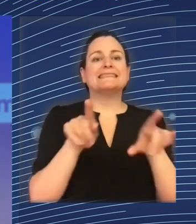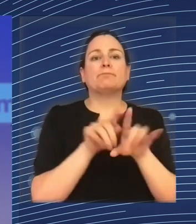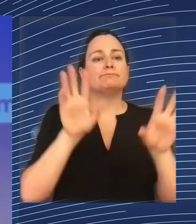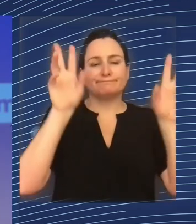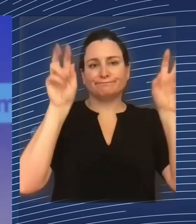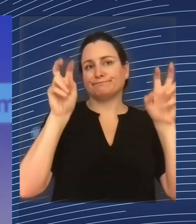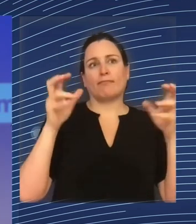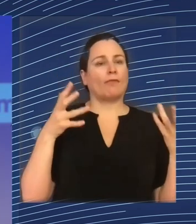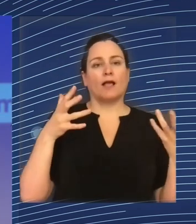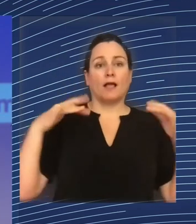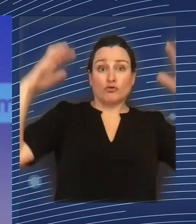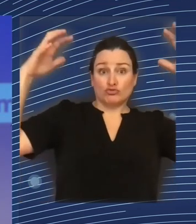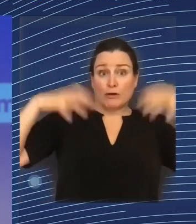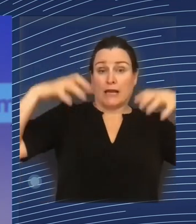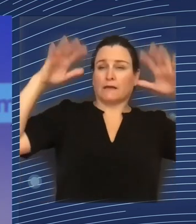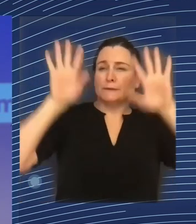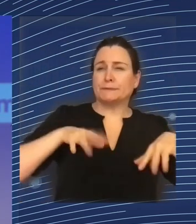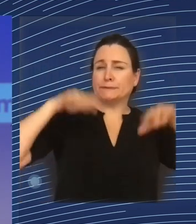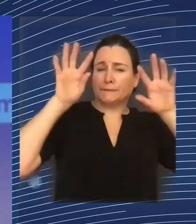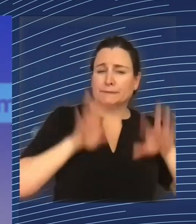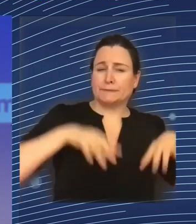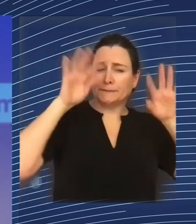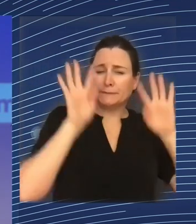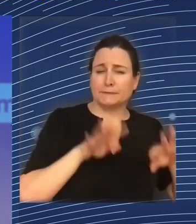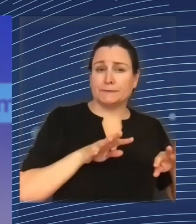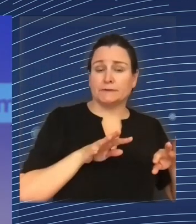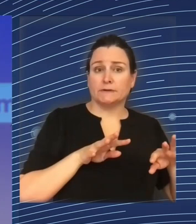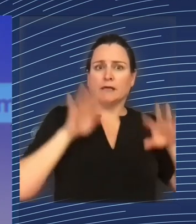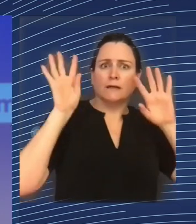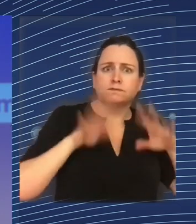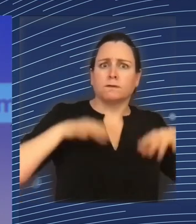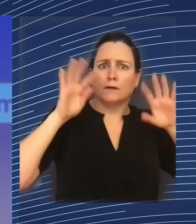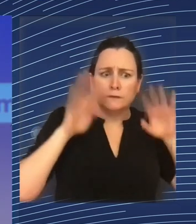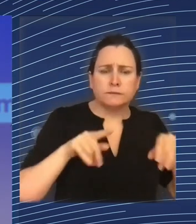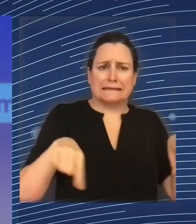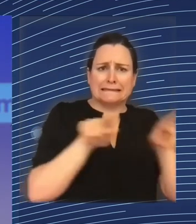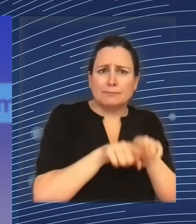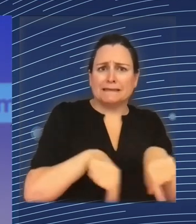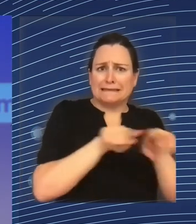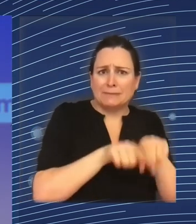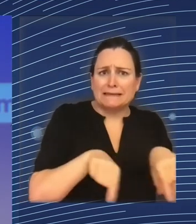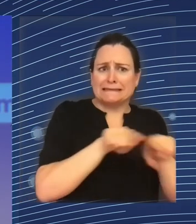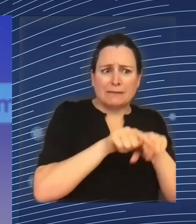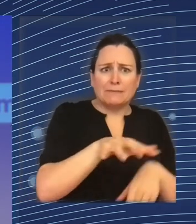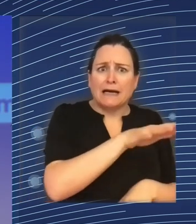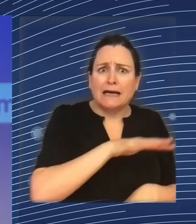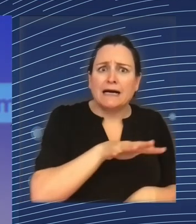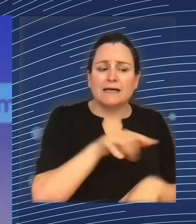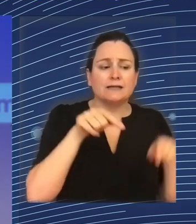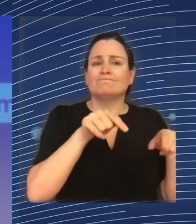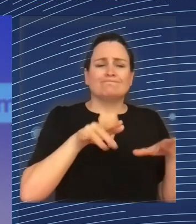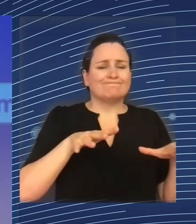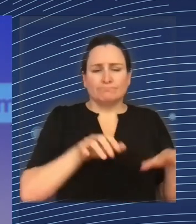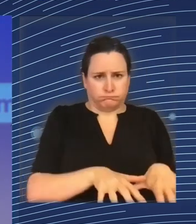you would end up with this content that would put in power parties, in the case of the green transition, that are